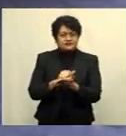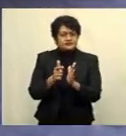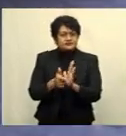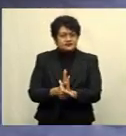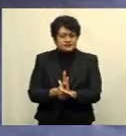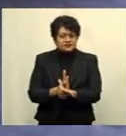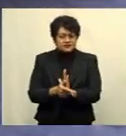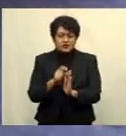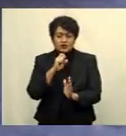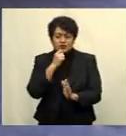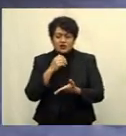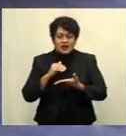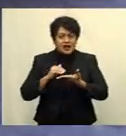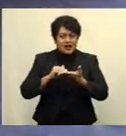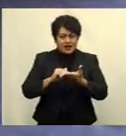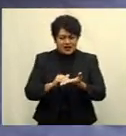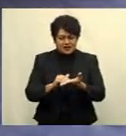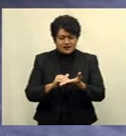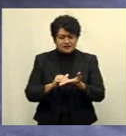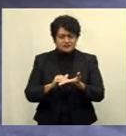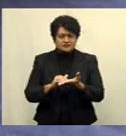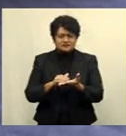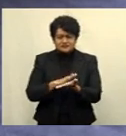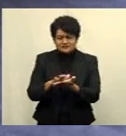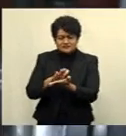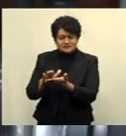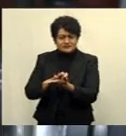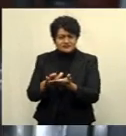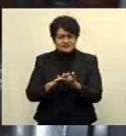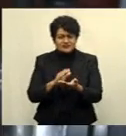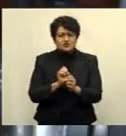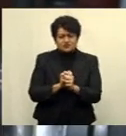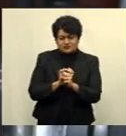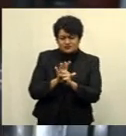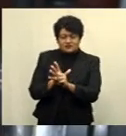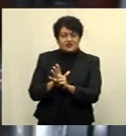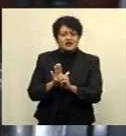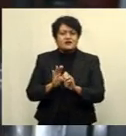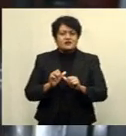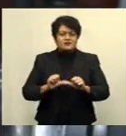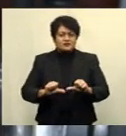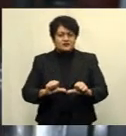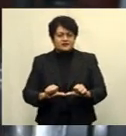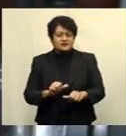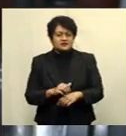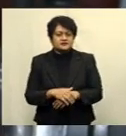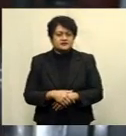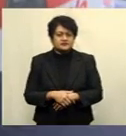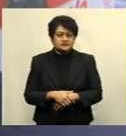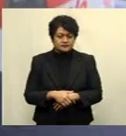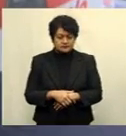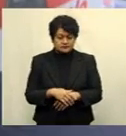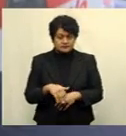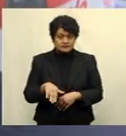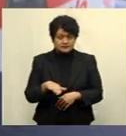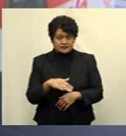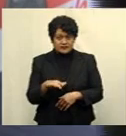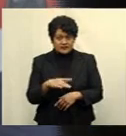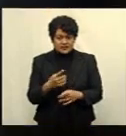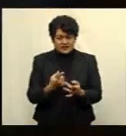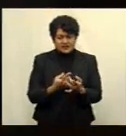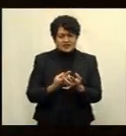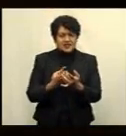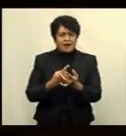boost the council's quest to contain the spread of COVID-19, particularly at various hot spots. These include the best-in